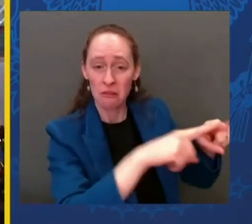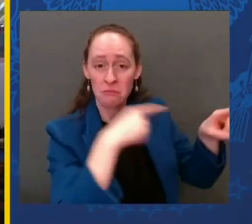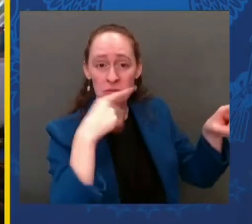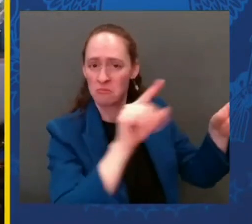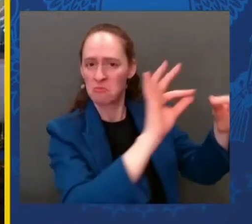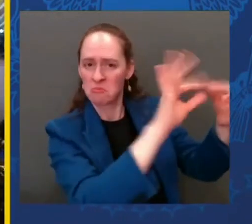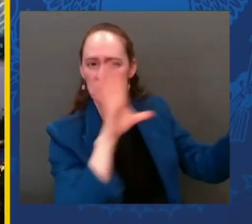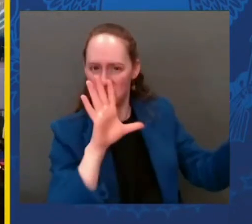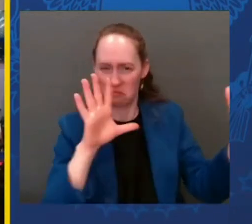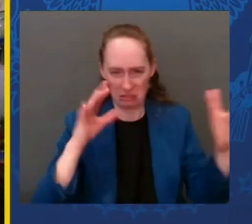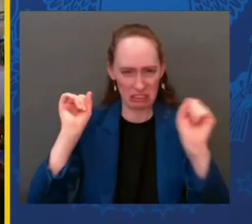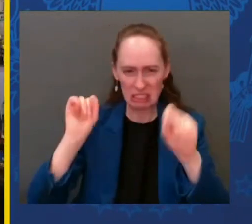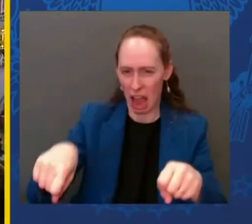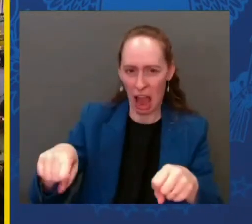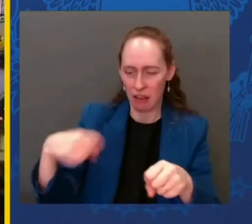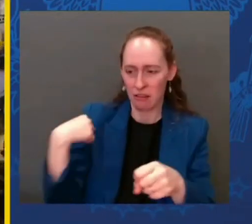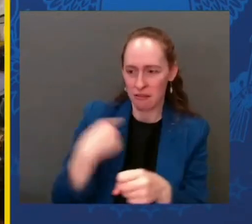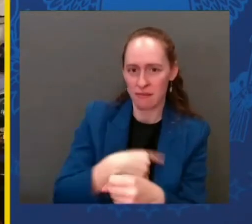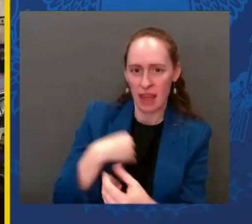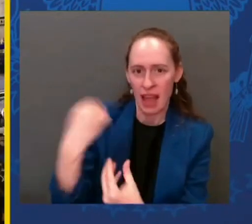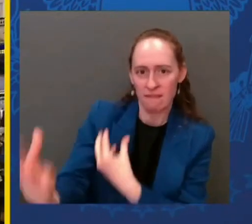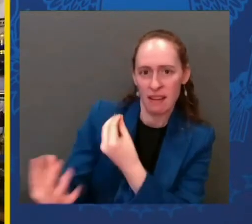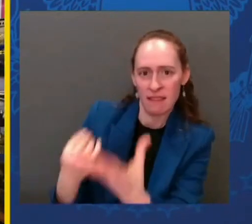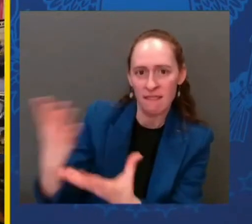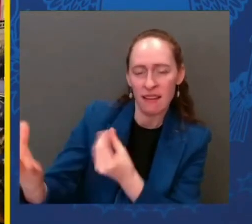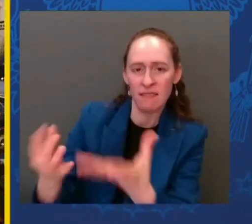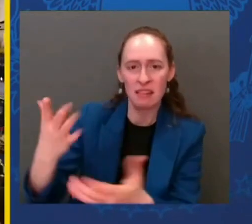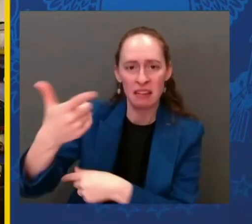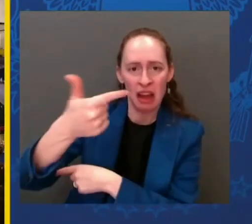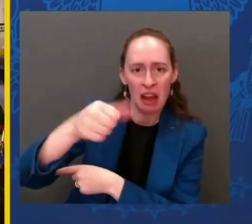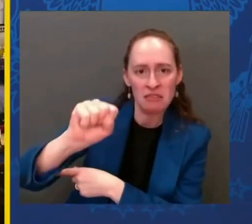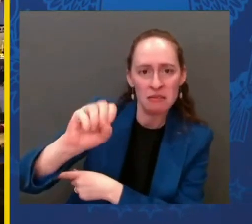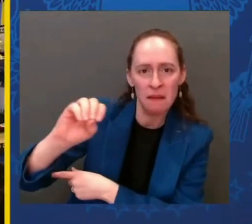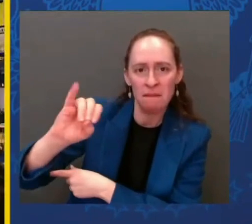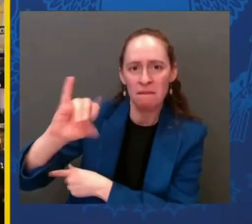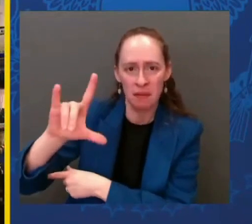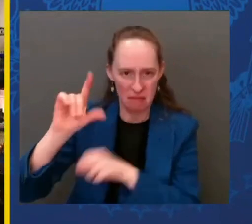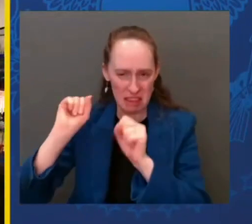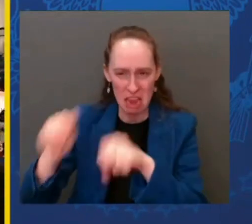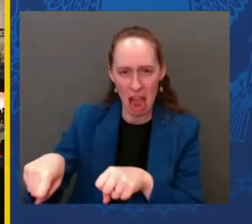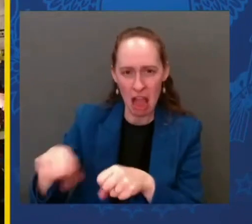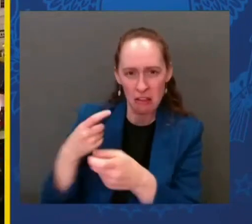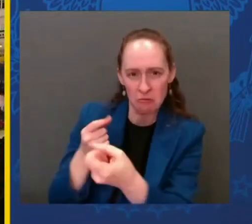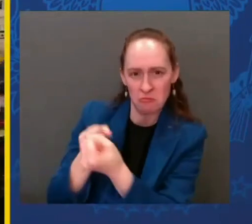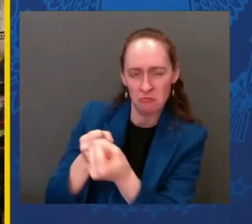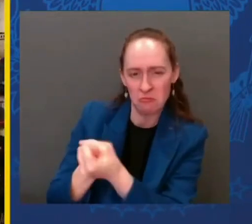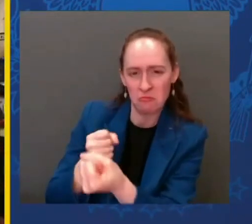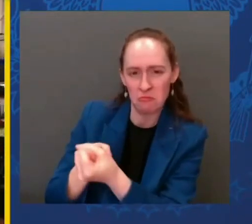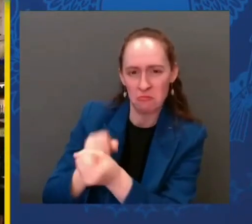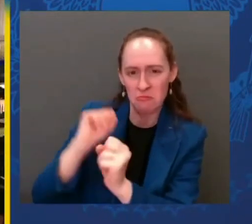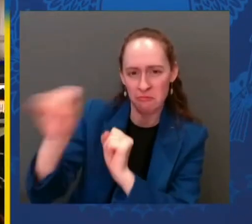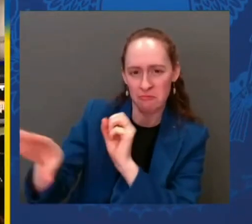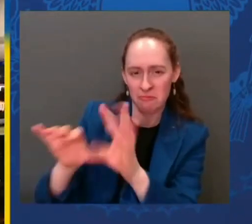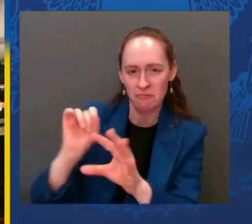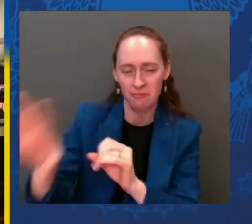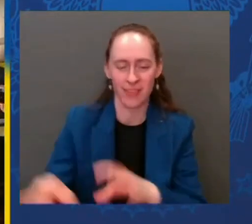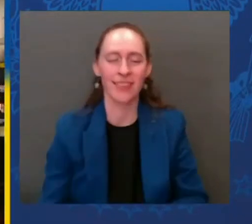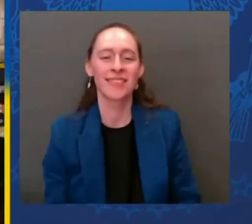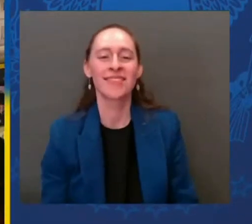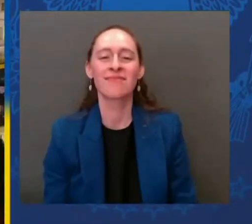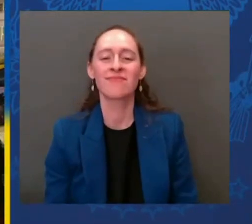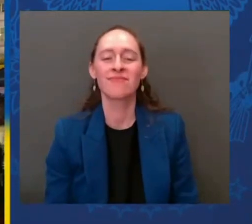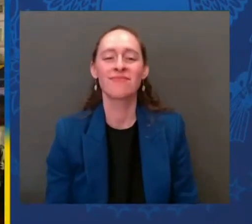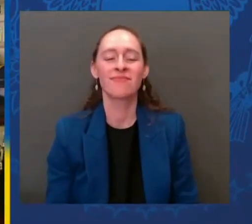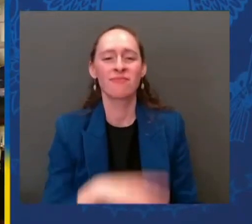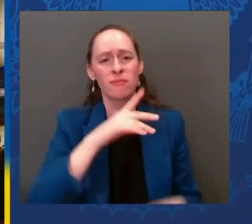And then he met the iron will of America and the nations everywhere that refused to accept the world governed by fear and force. He found himself